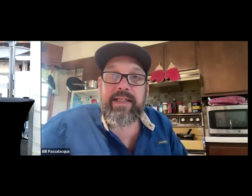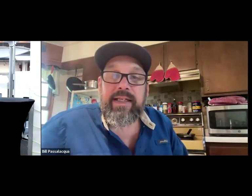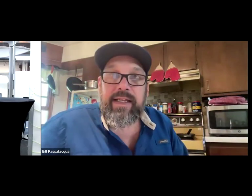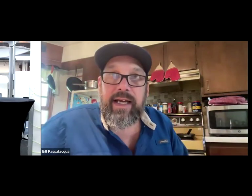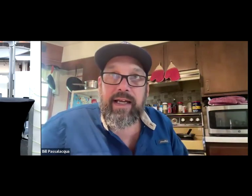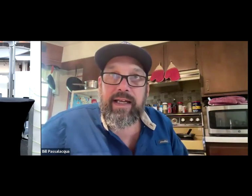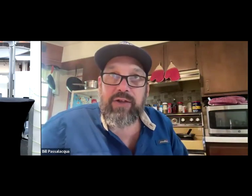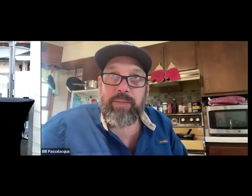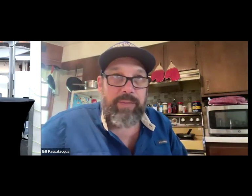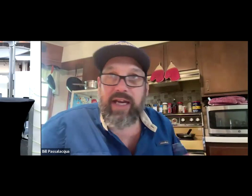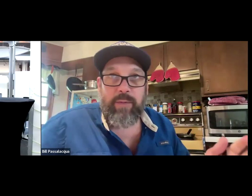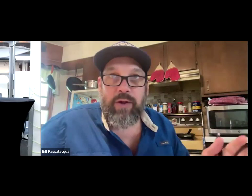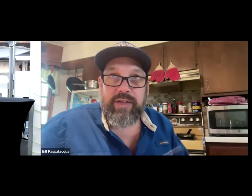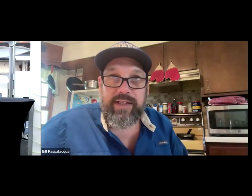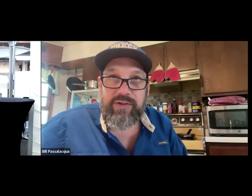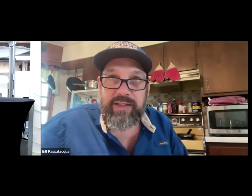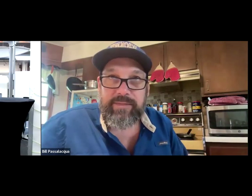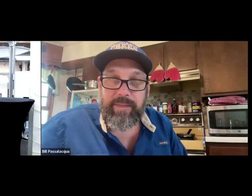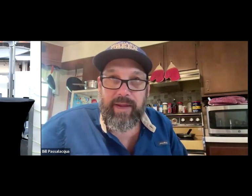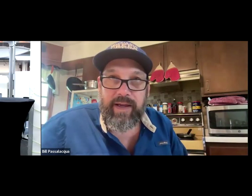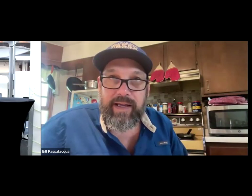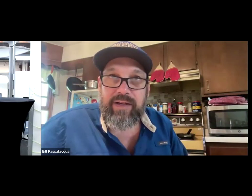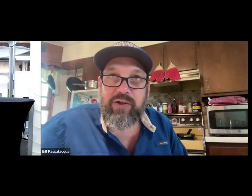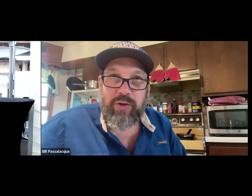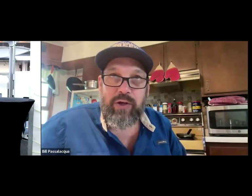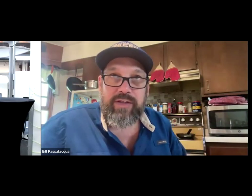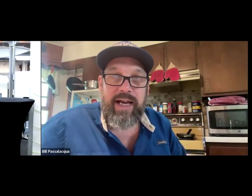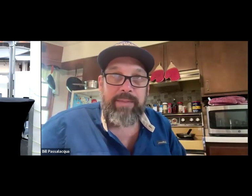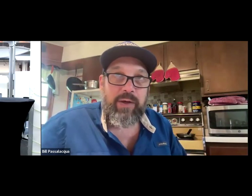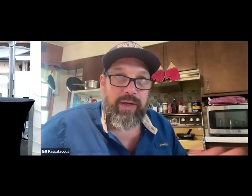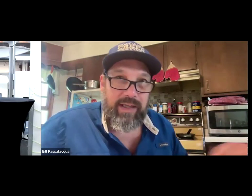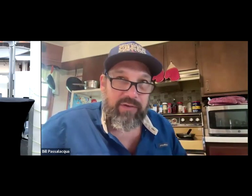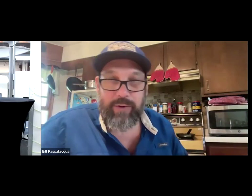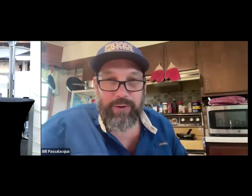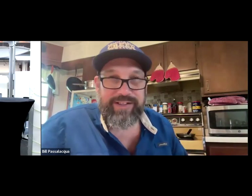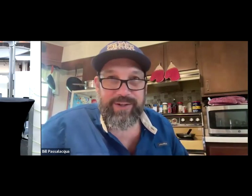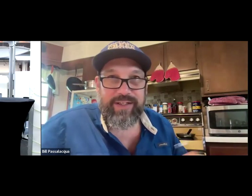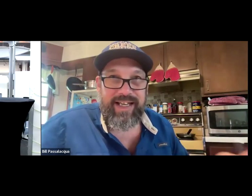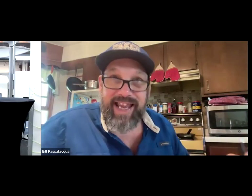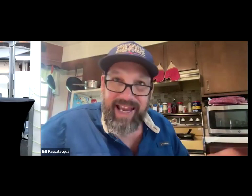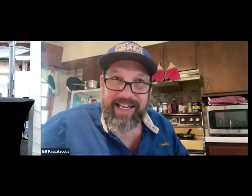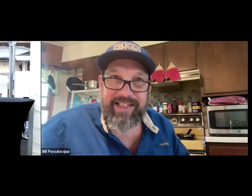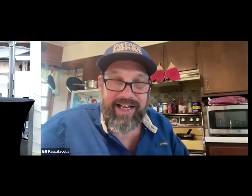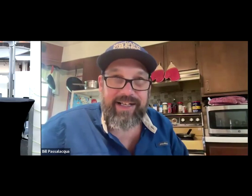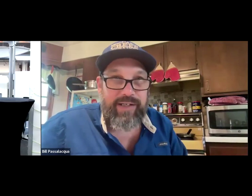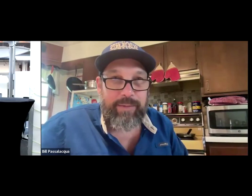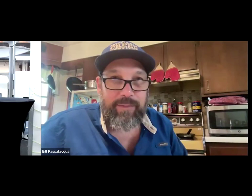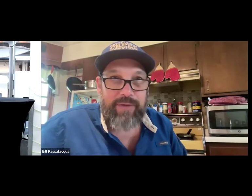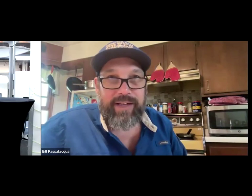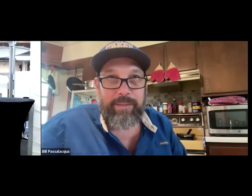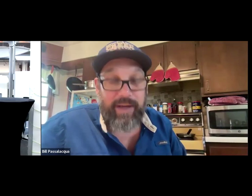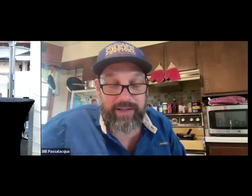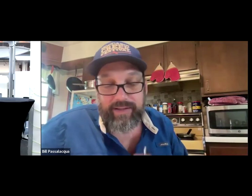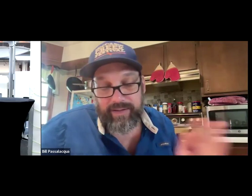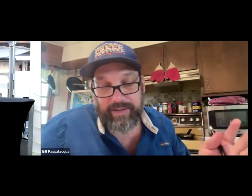I did. Uh, and so people came from all over the country, uh, slowly over time, they quit coming from all over the country and they kind of quit coming